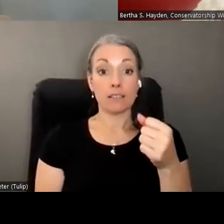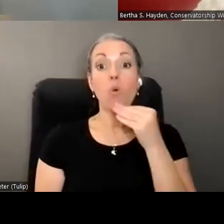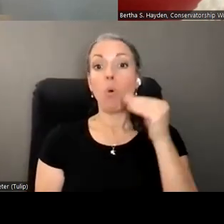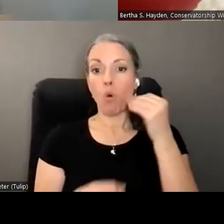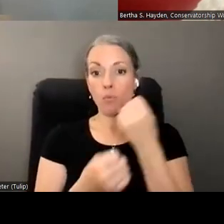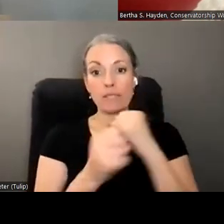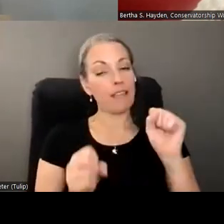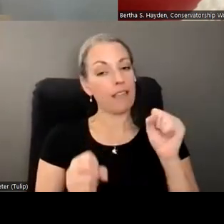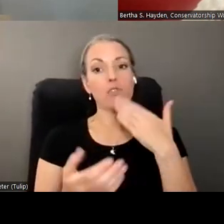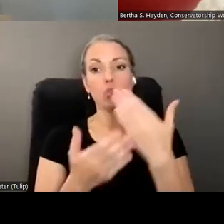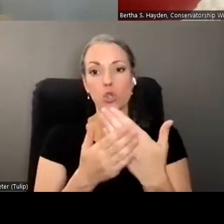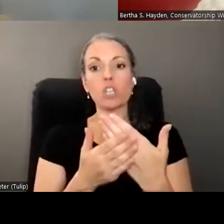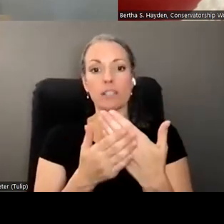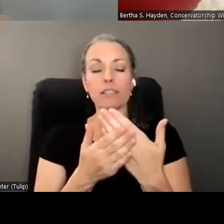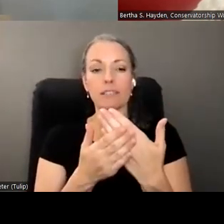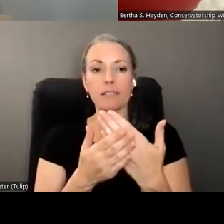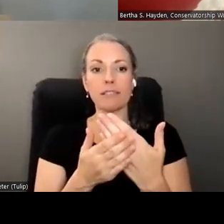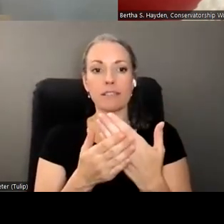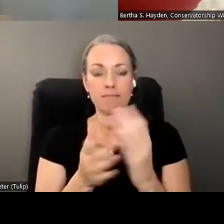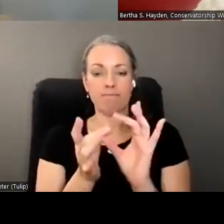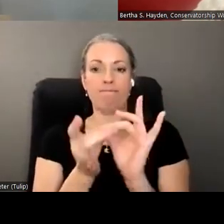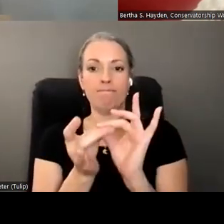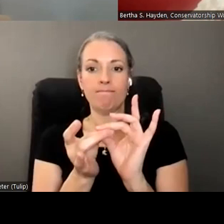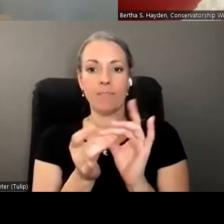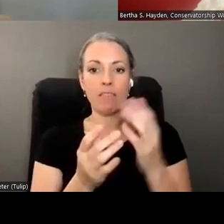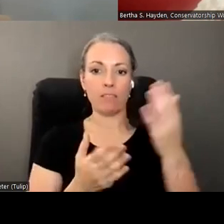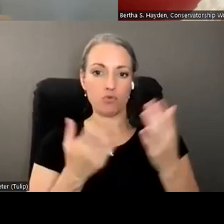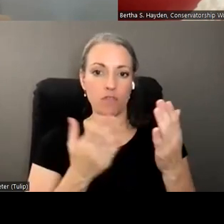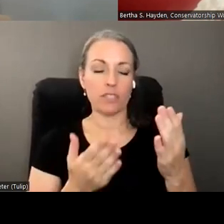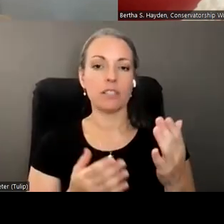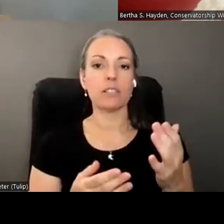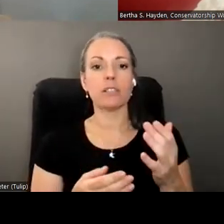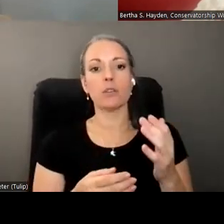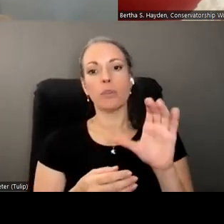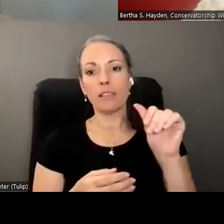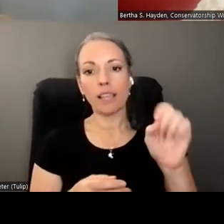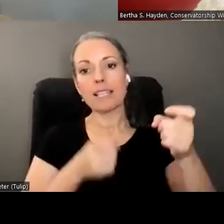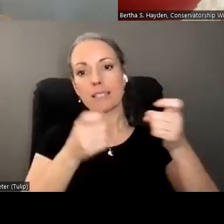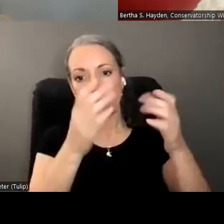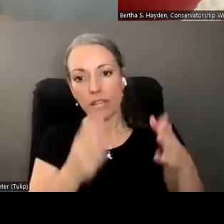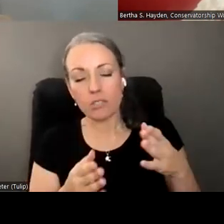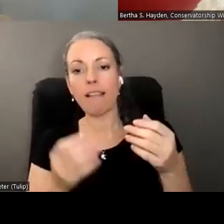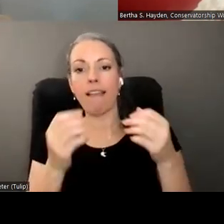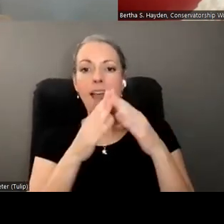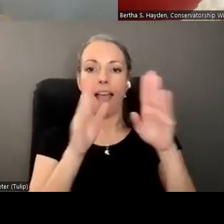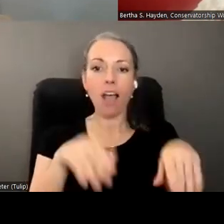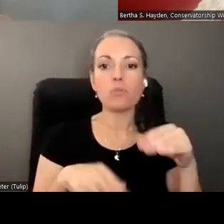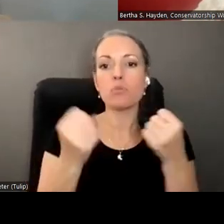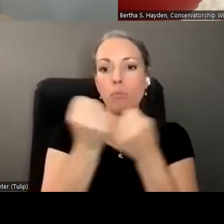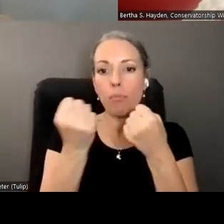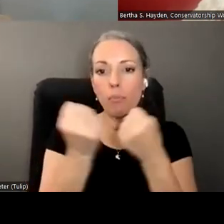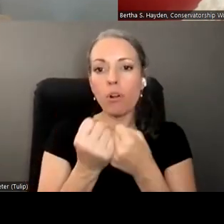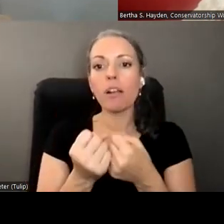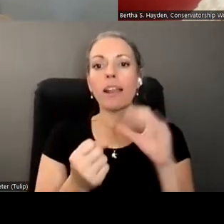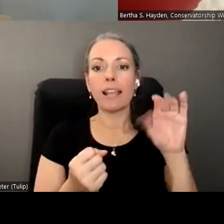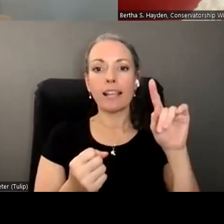in terms of bringing together that suite of services in terms of case management housing support and case